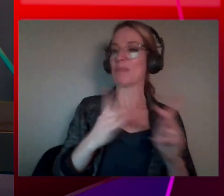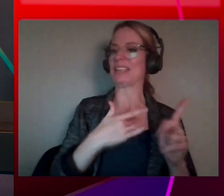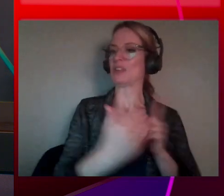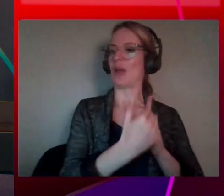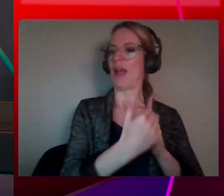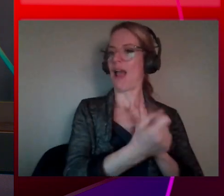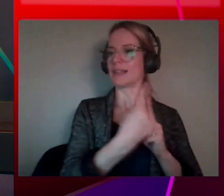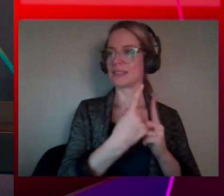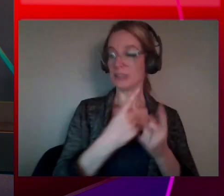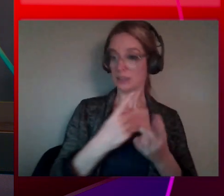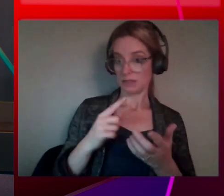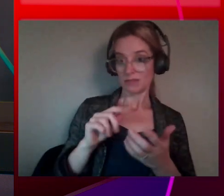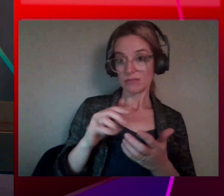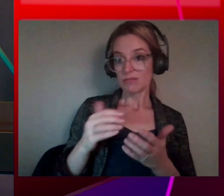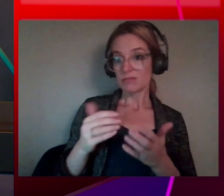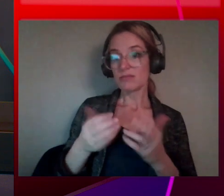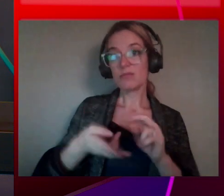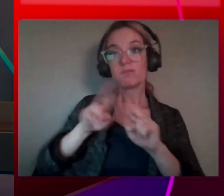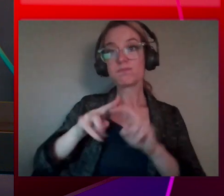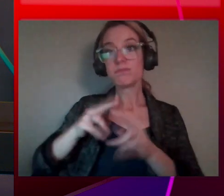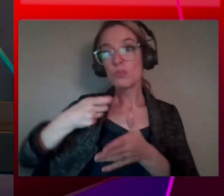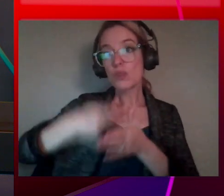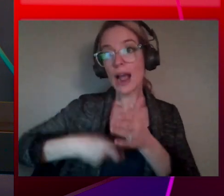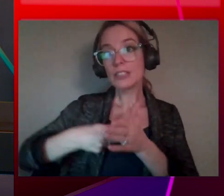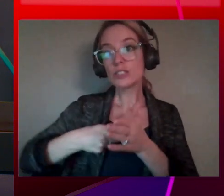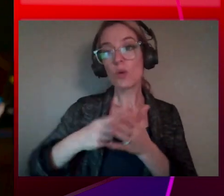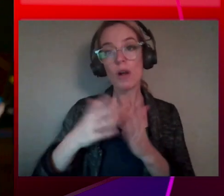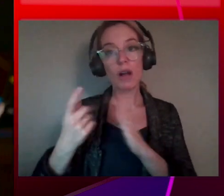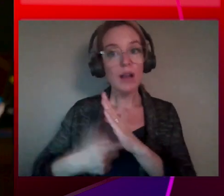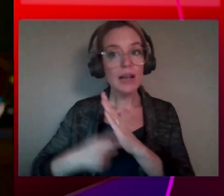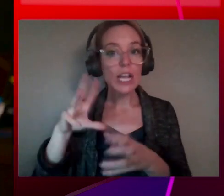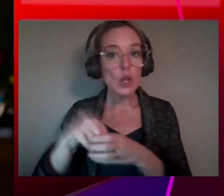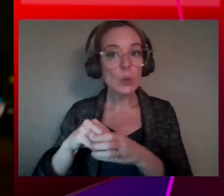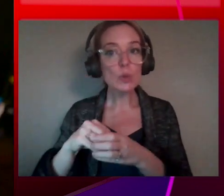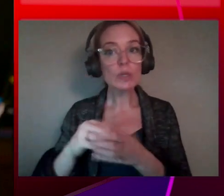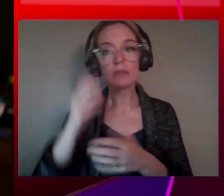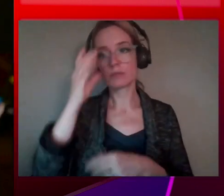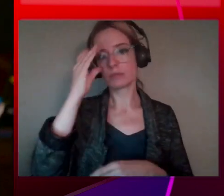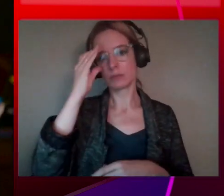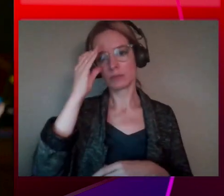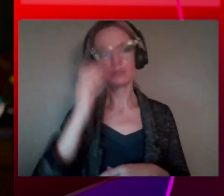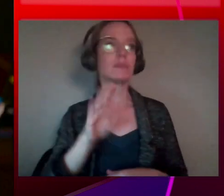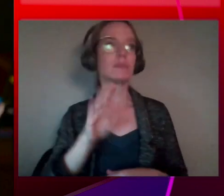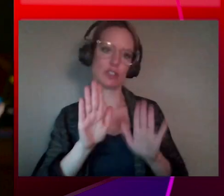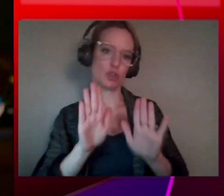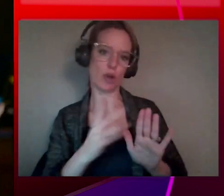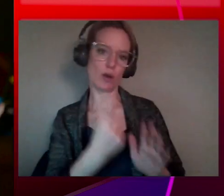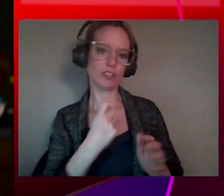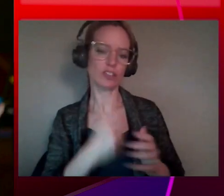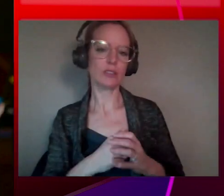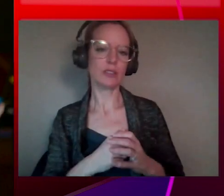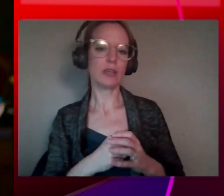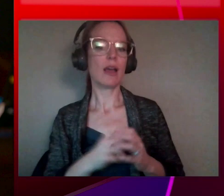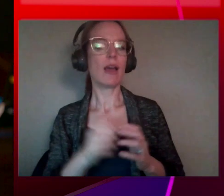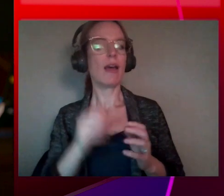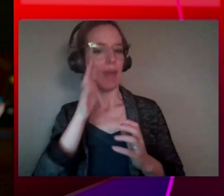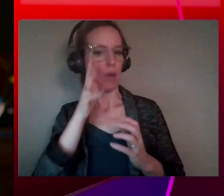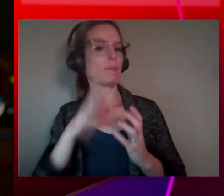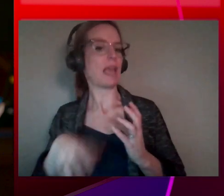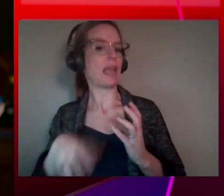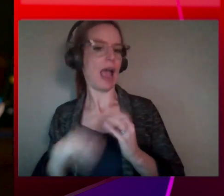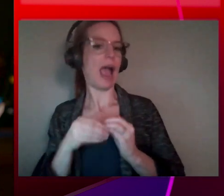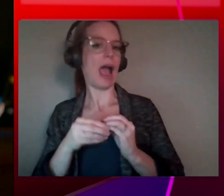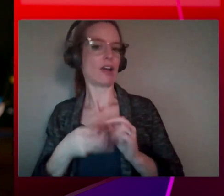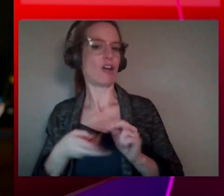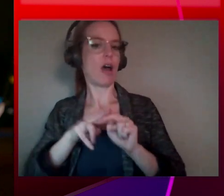price for this? Is it included in QuickSight? Yeah, great question. So this will be an add-on to the Enterprise and Enterprise Plus Q editions